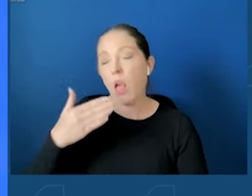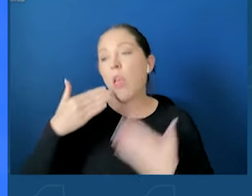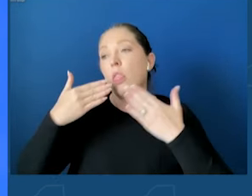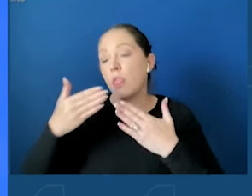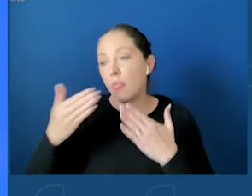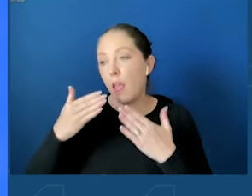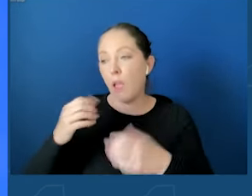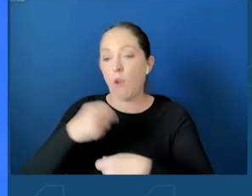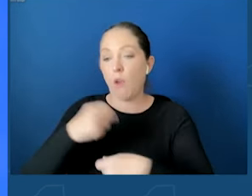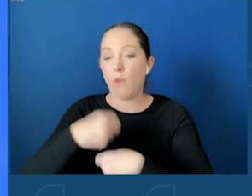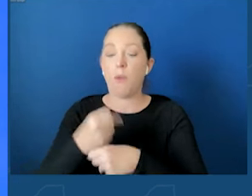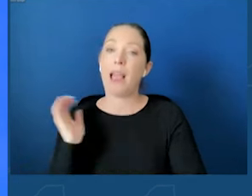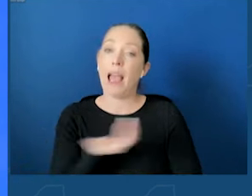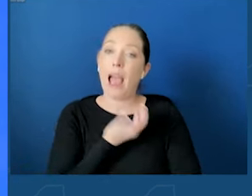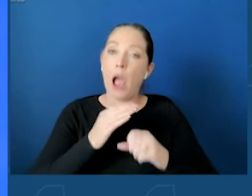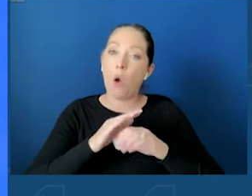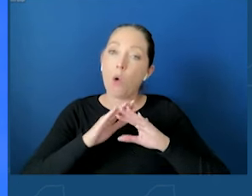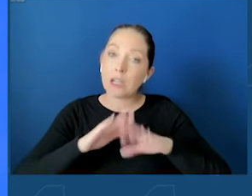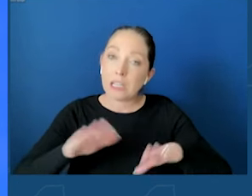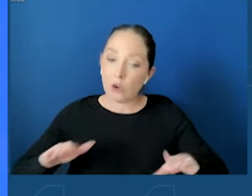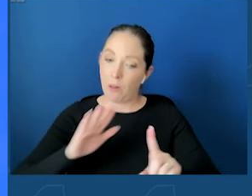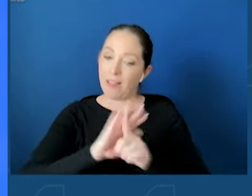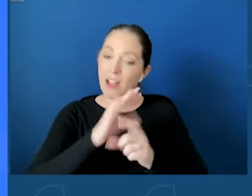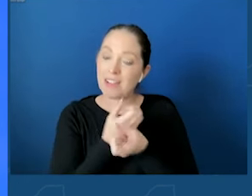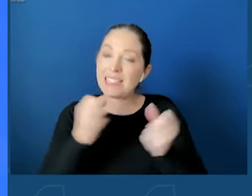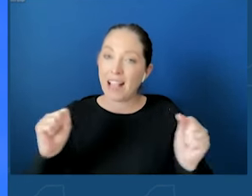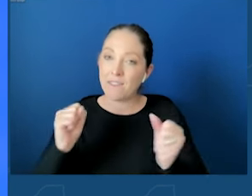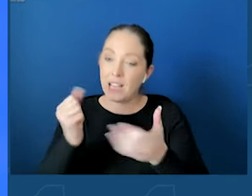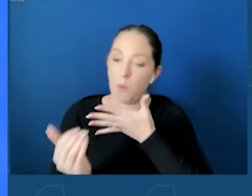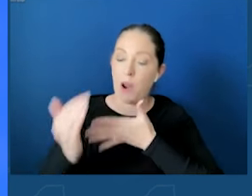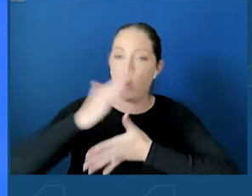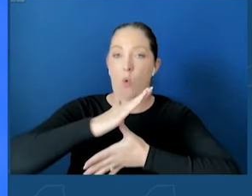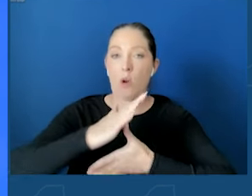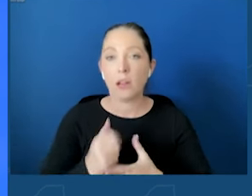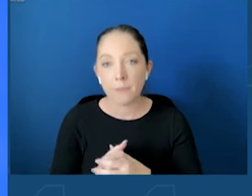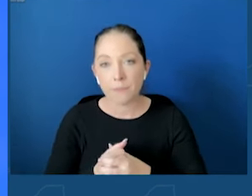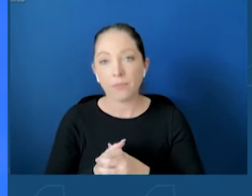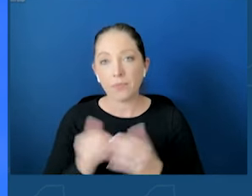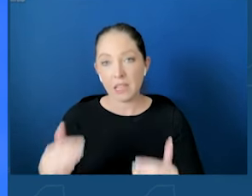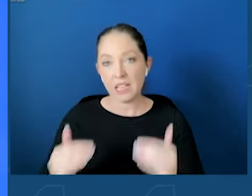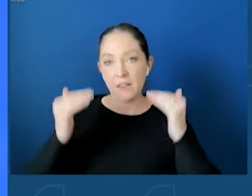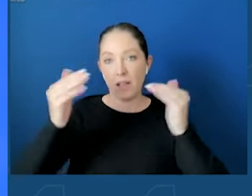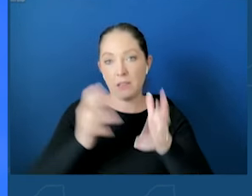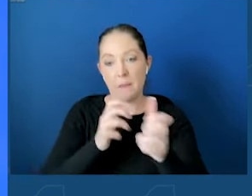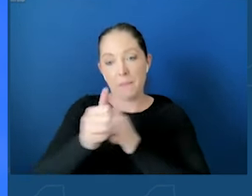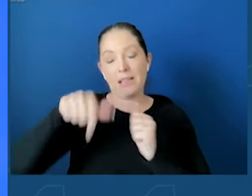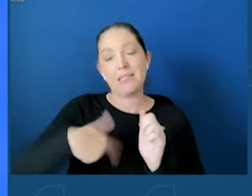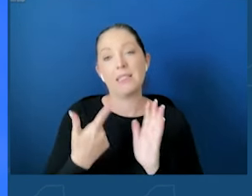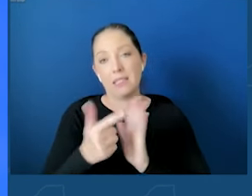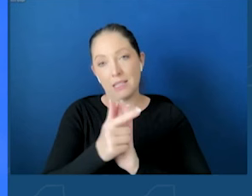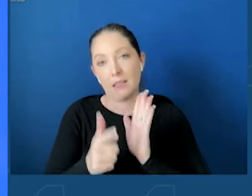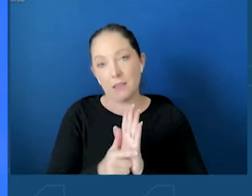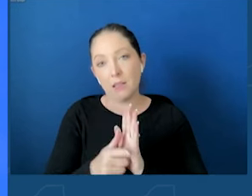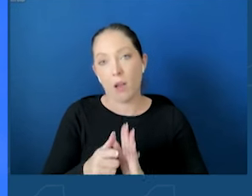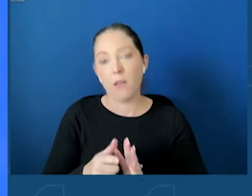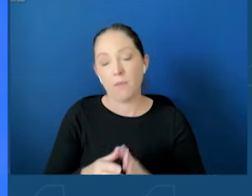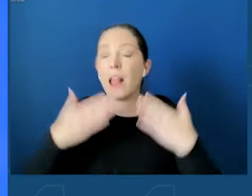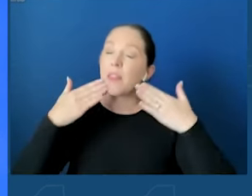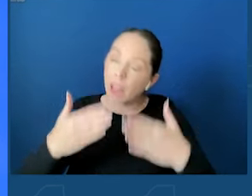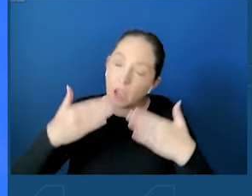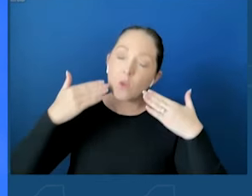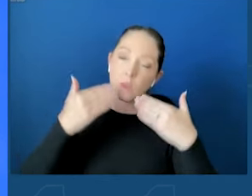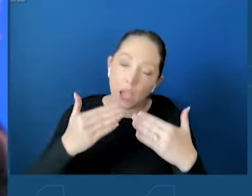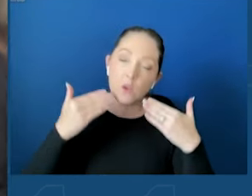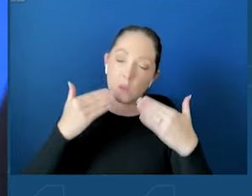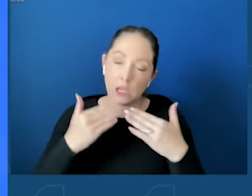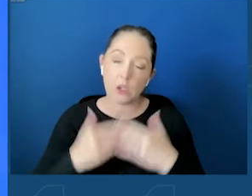children's safety a priority and advancing this very important legislation. Thank you. Thank you. Thank